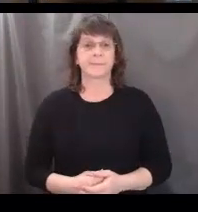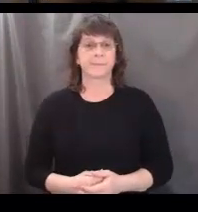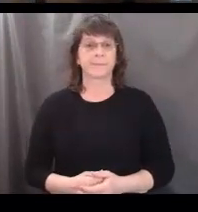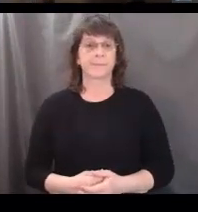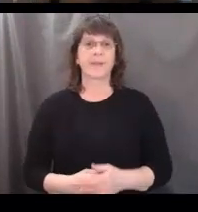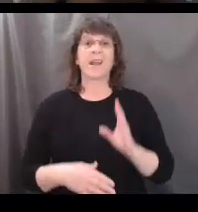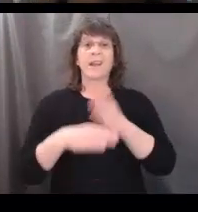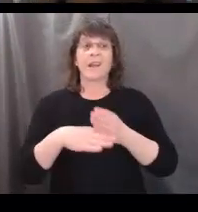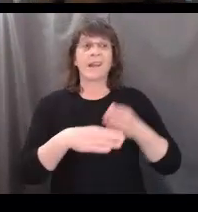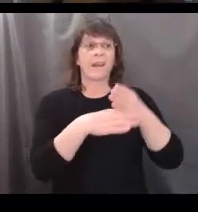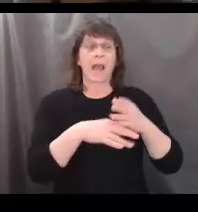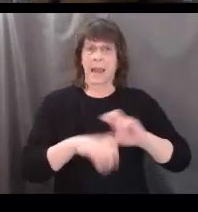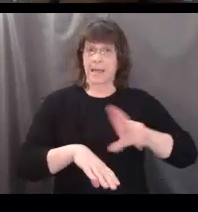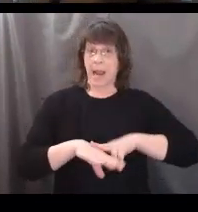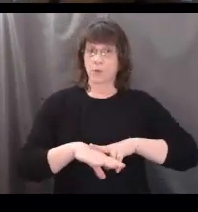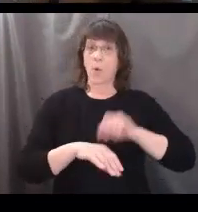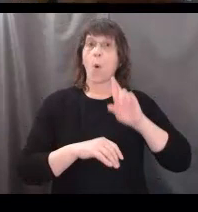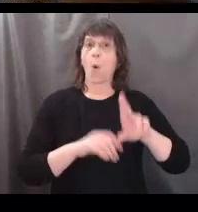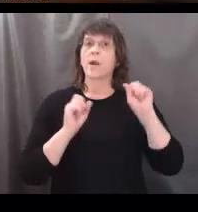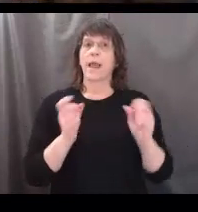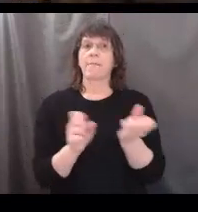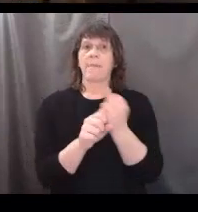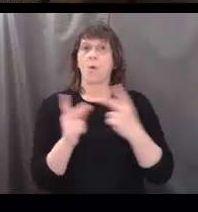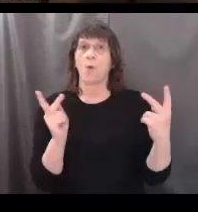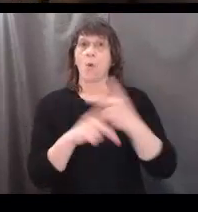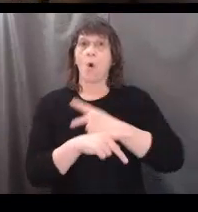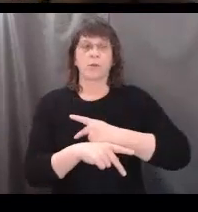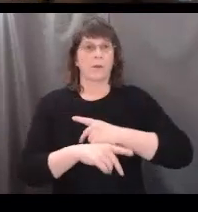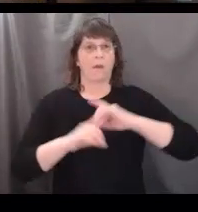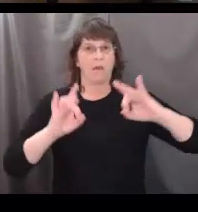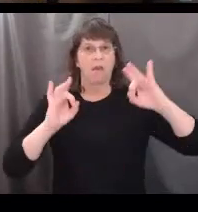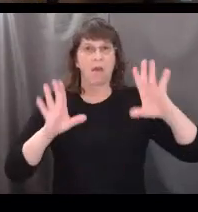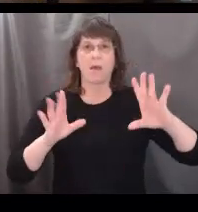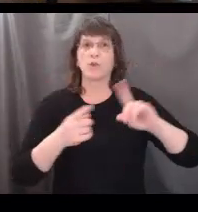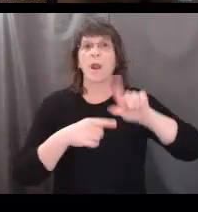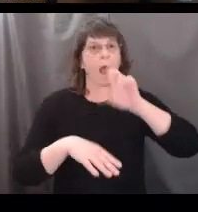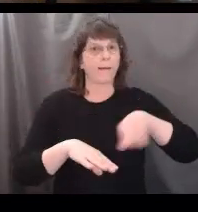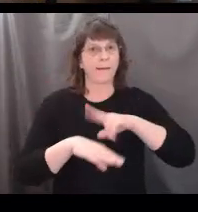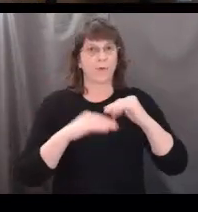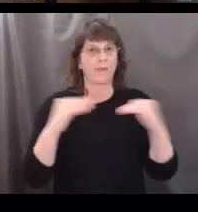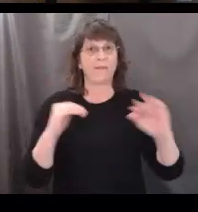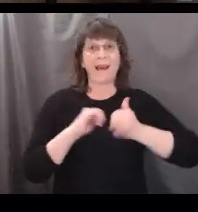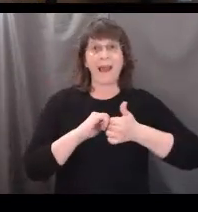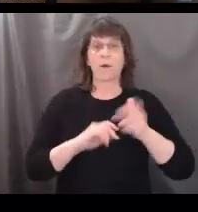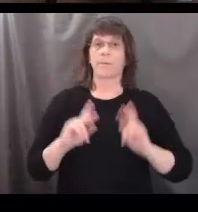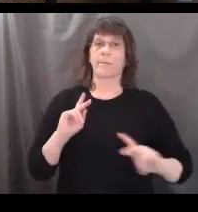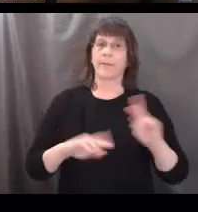Disturbances can be natural or exacerbated, blown up to an unnatural level by humans.